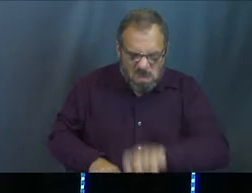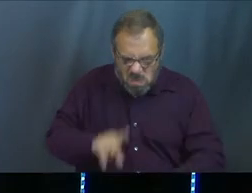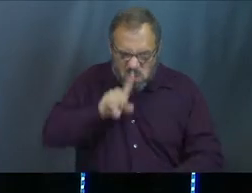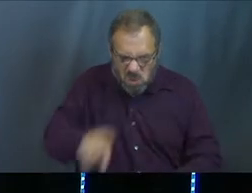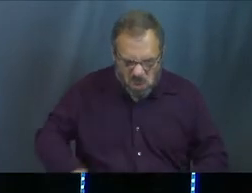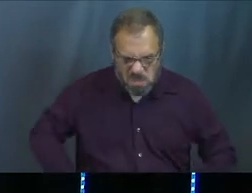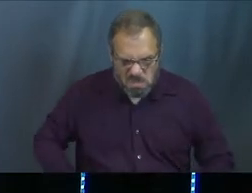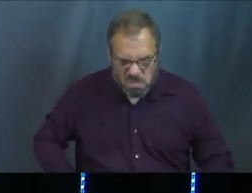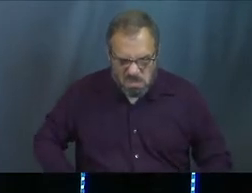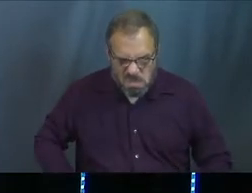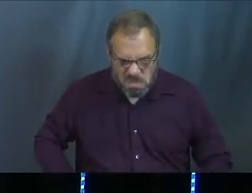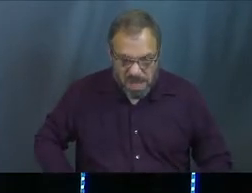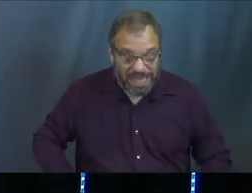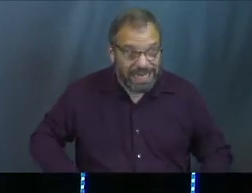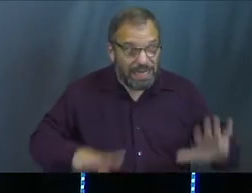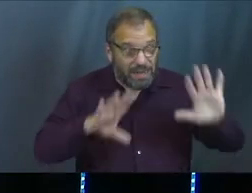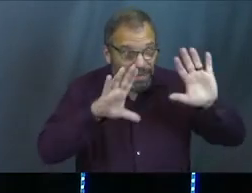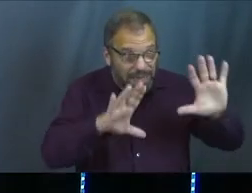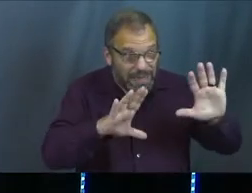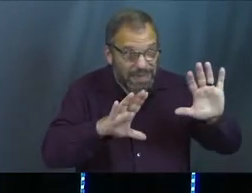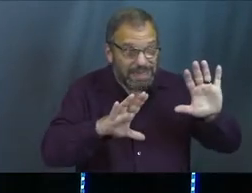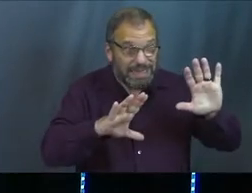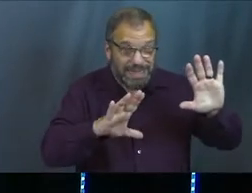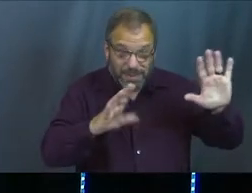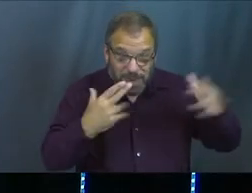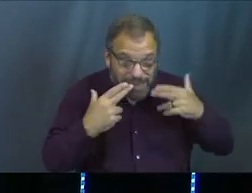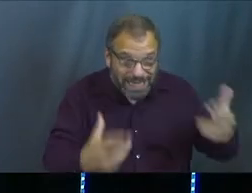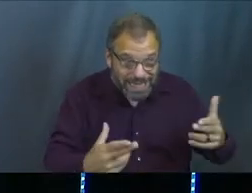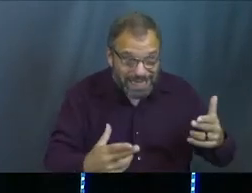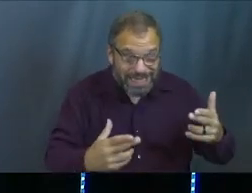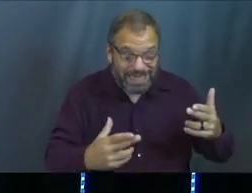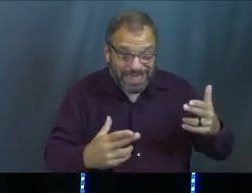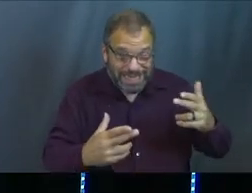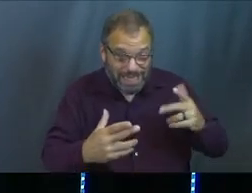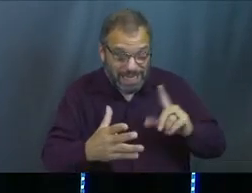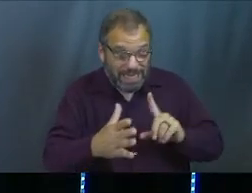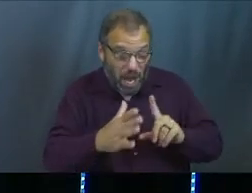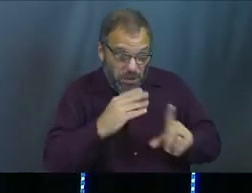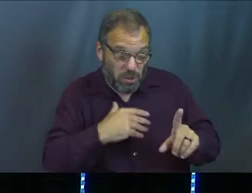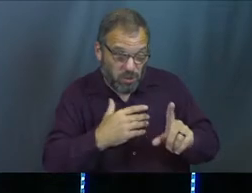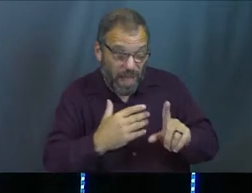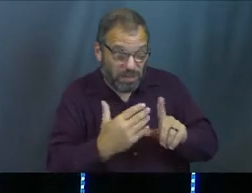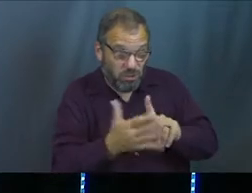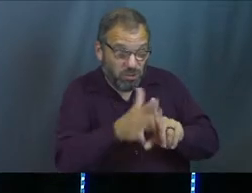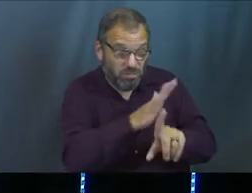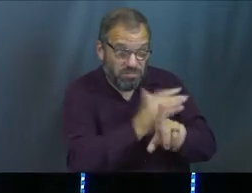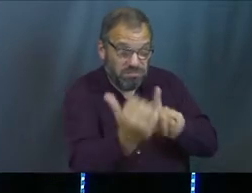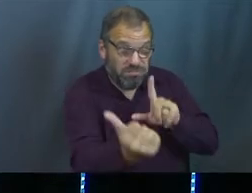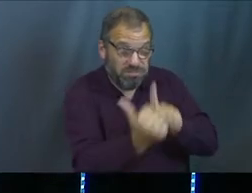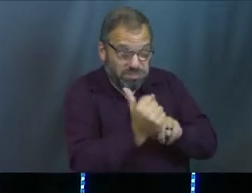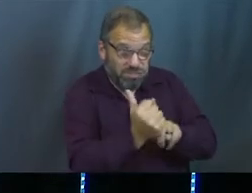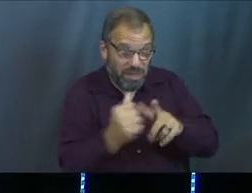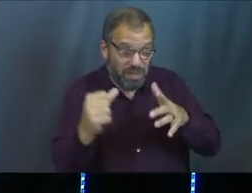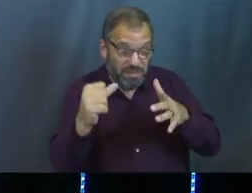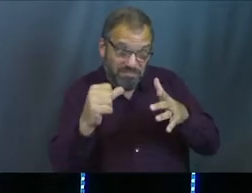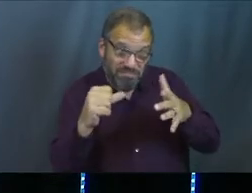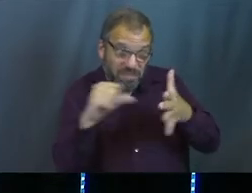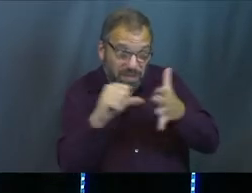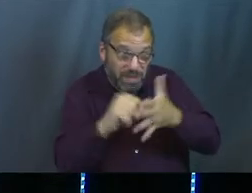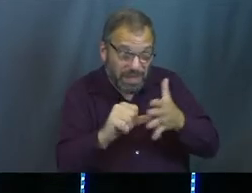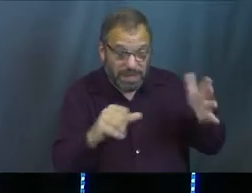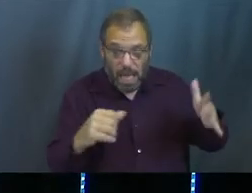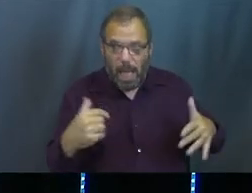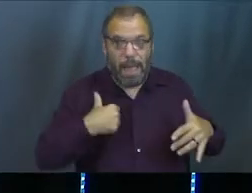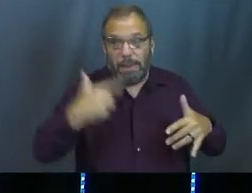are you sure? He's like, seriously, guys, I really think, and he's like, are you trying to convince me that I did this? Because I promised. He's like, we went lawyer mode. Like, come on, we're going